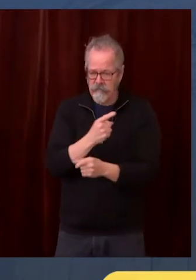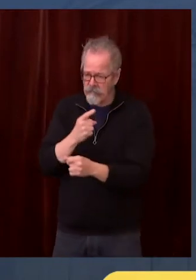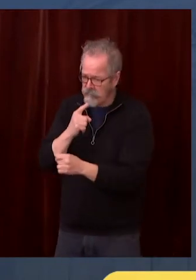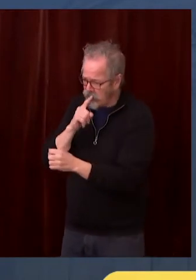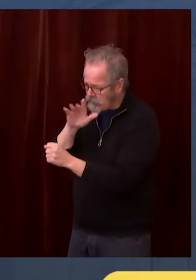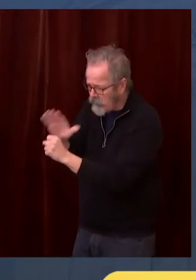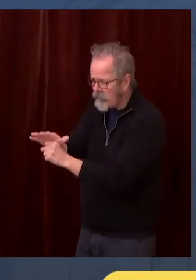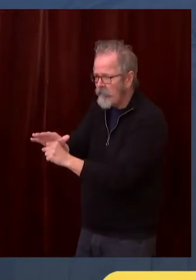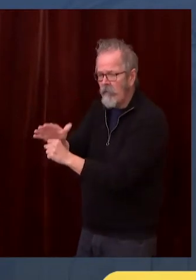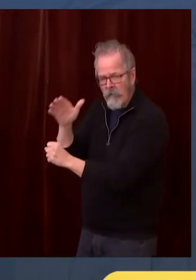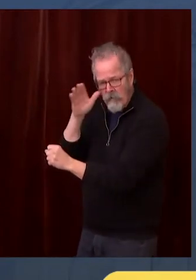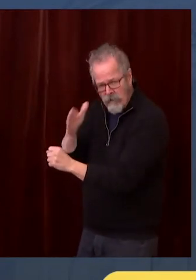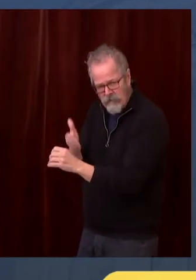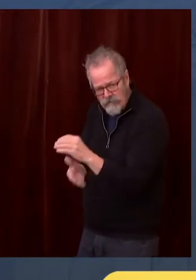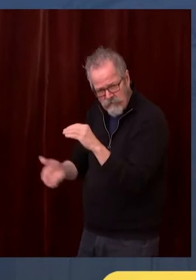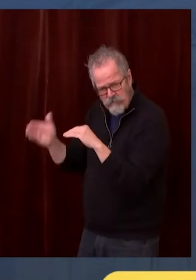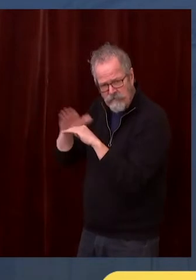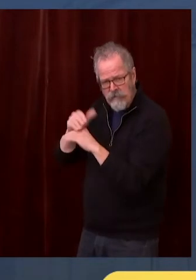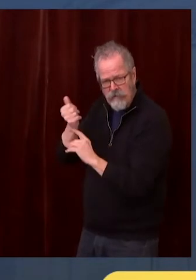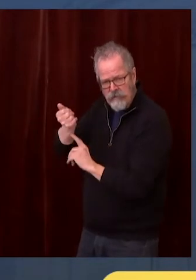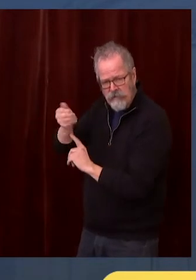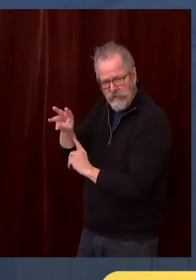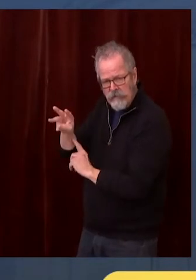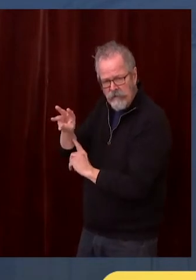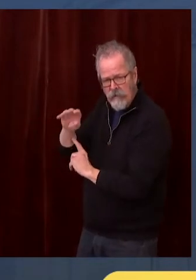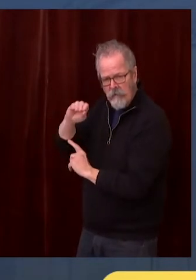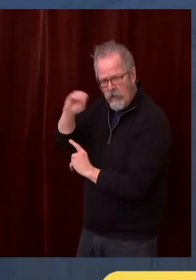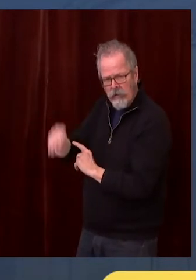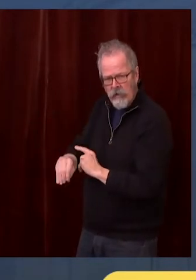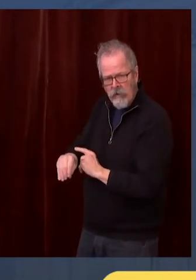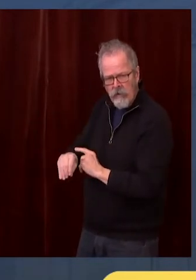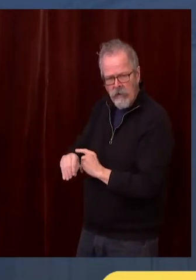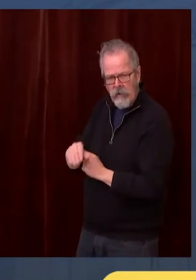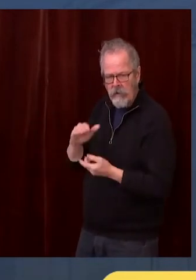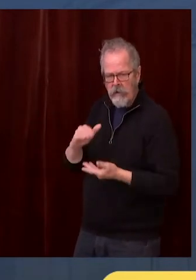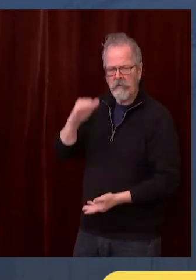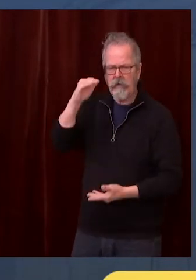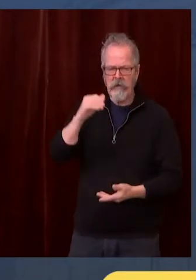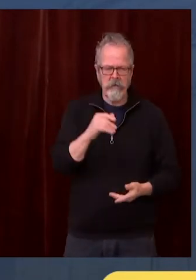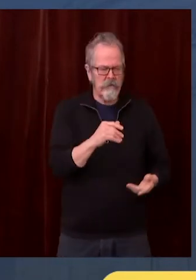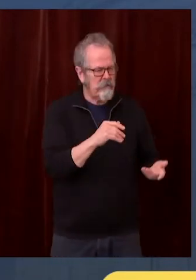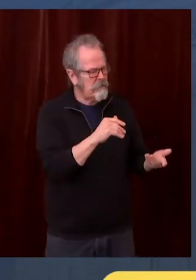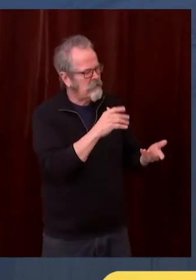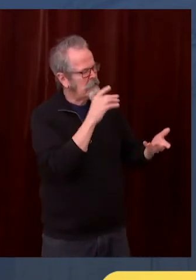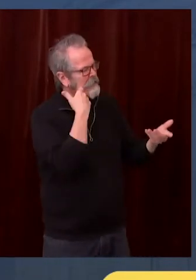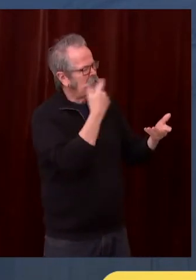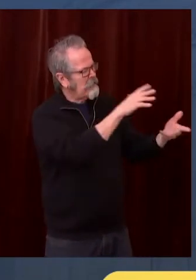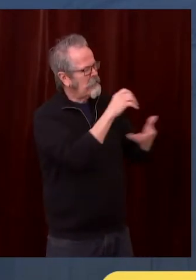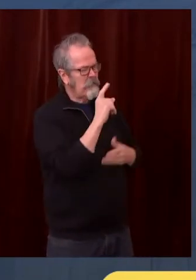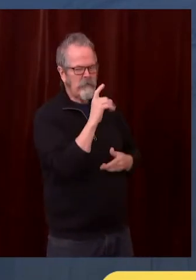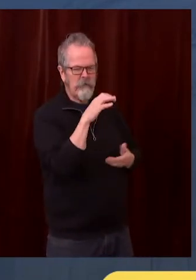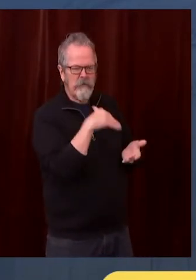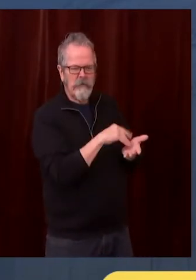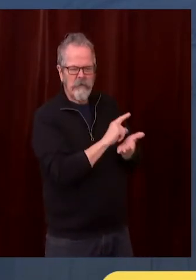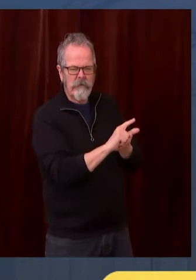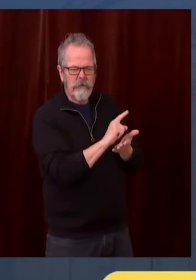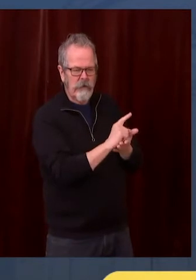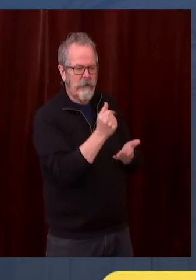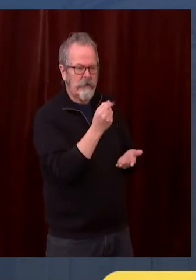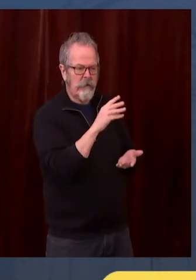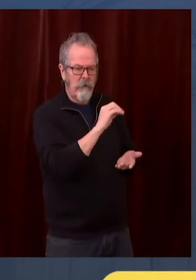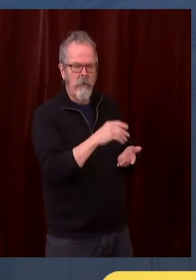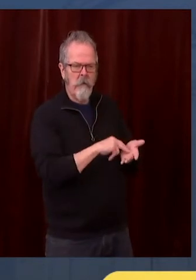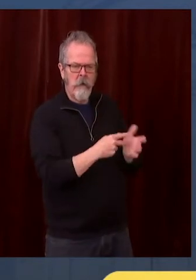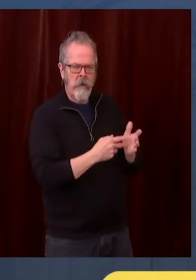nationally. And that will boil down to about a 16% increase for our state and that that would be